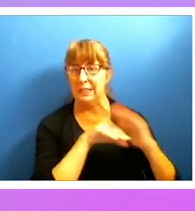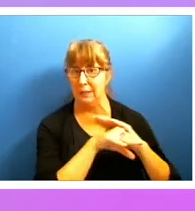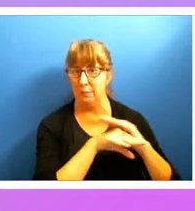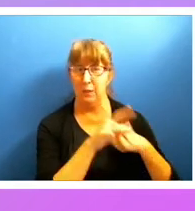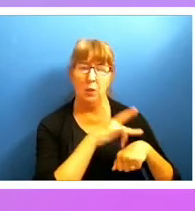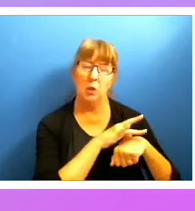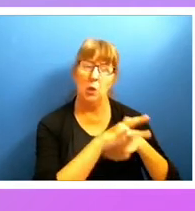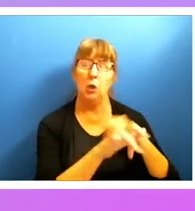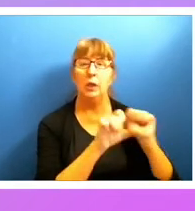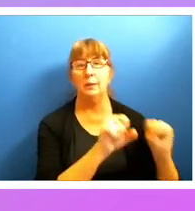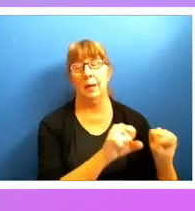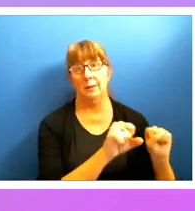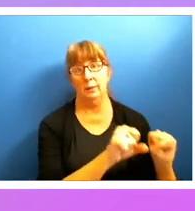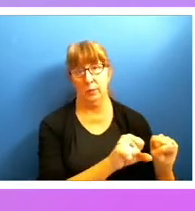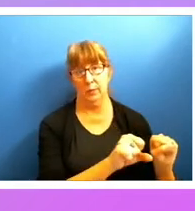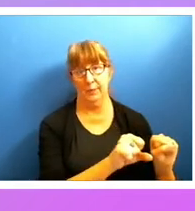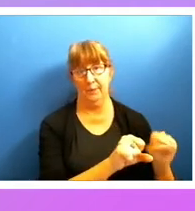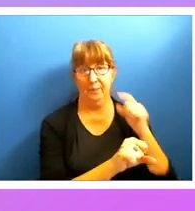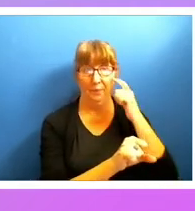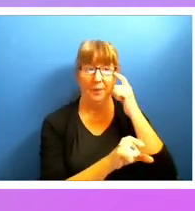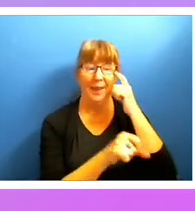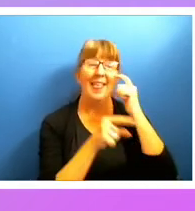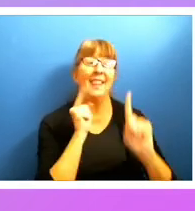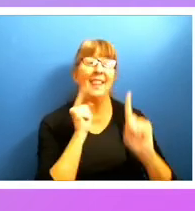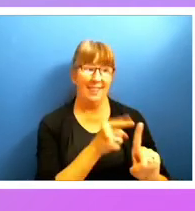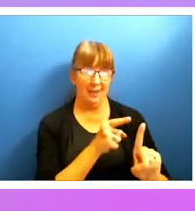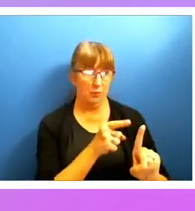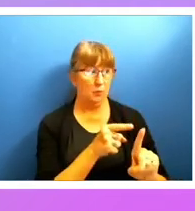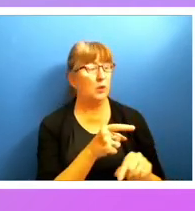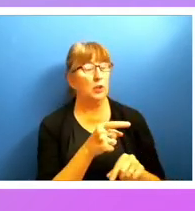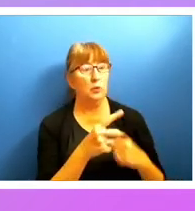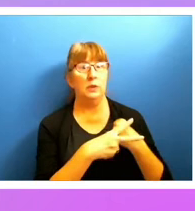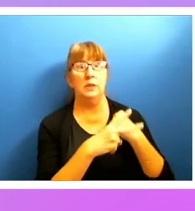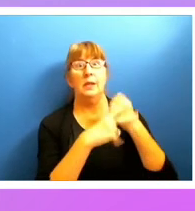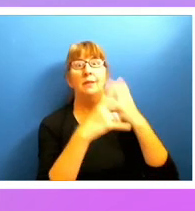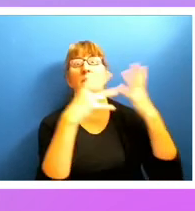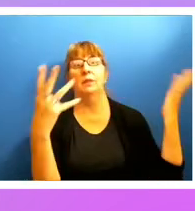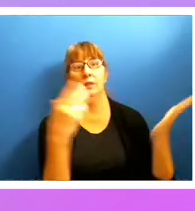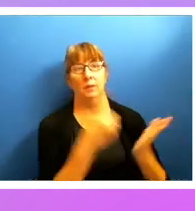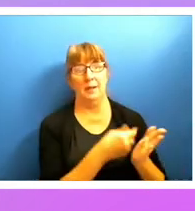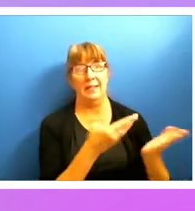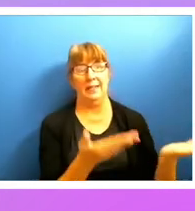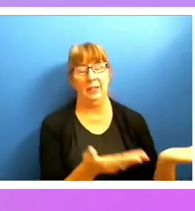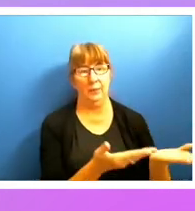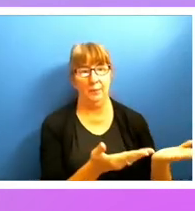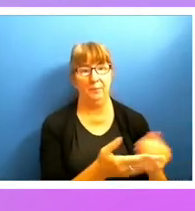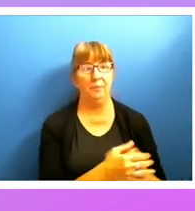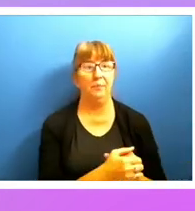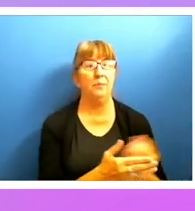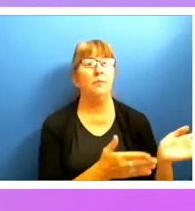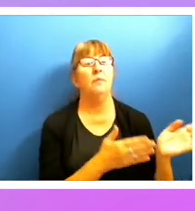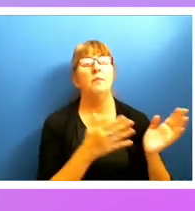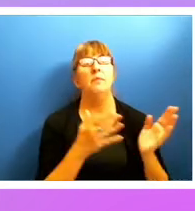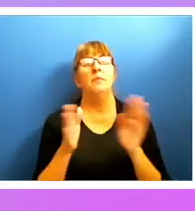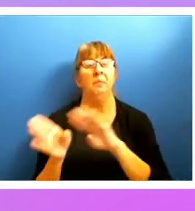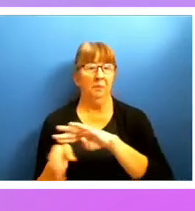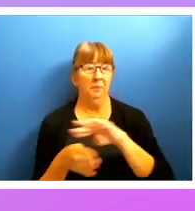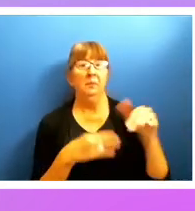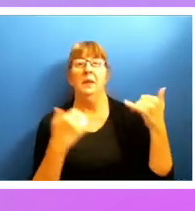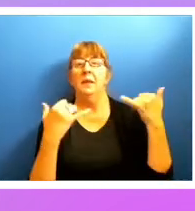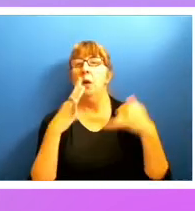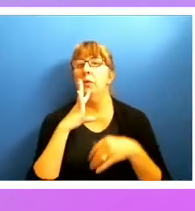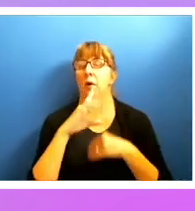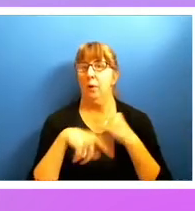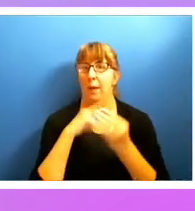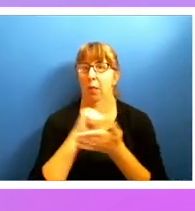lifecycle as possible. And that's where you save the immense amount of money here. Now I want to talk about lawsuits and what happens with a